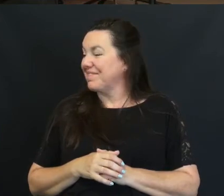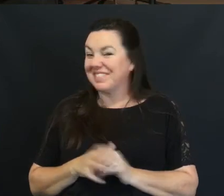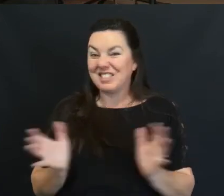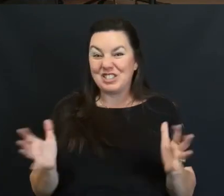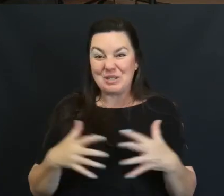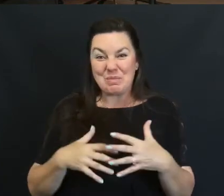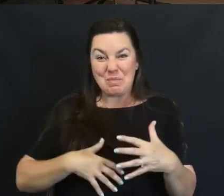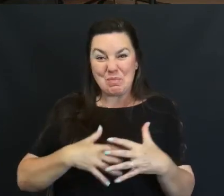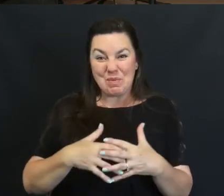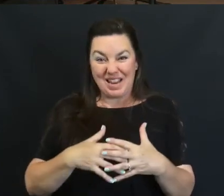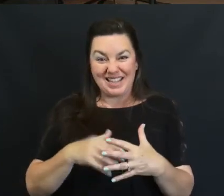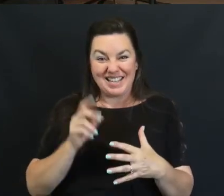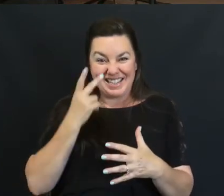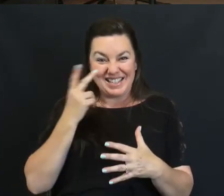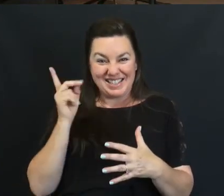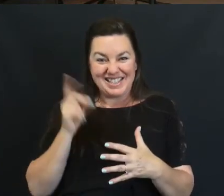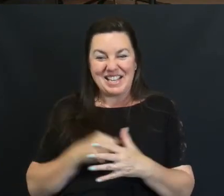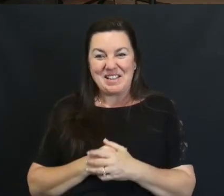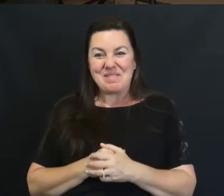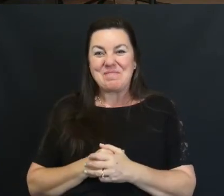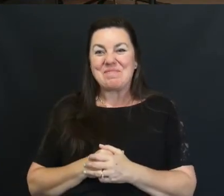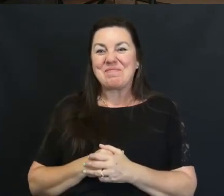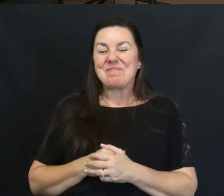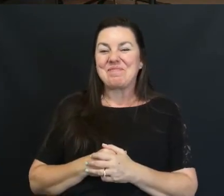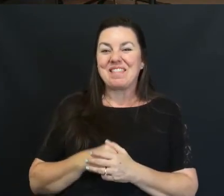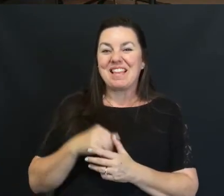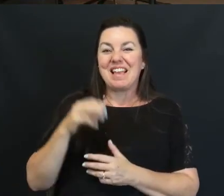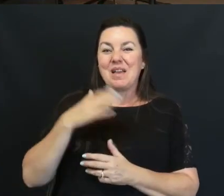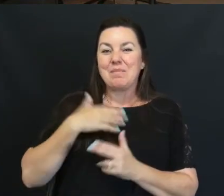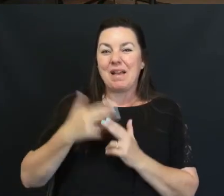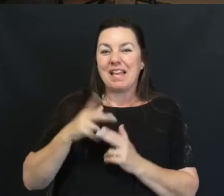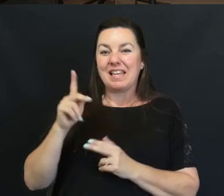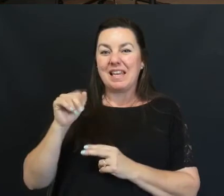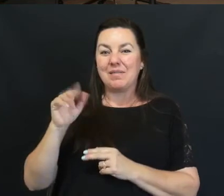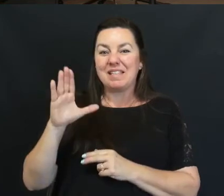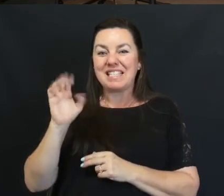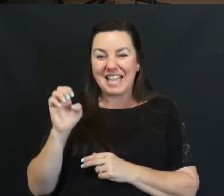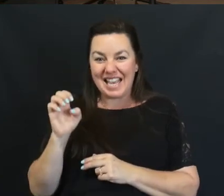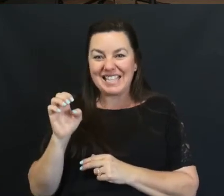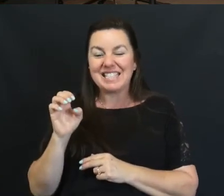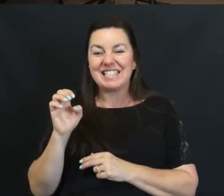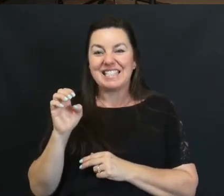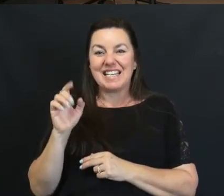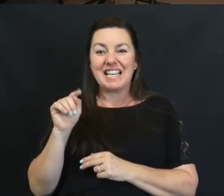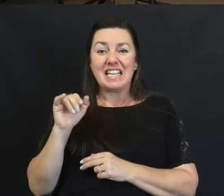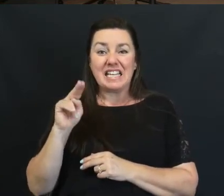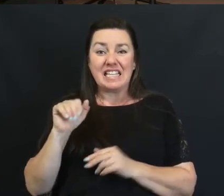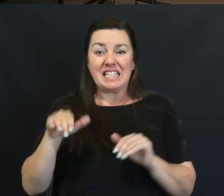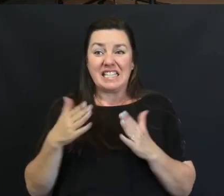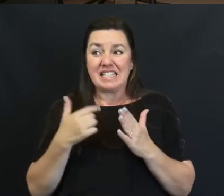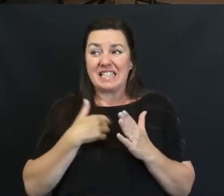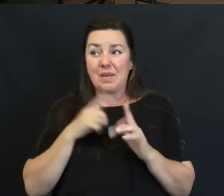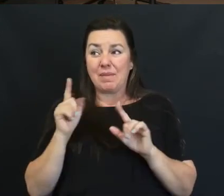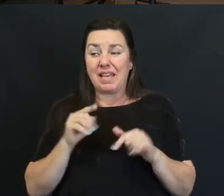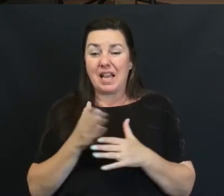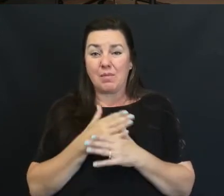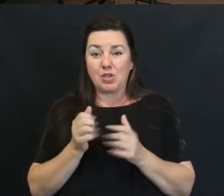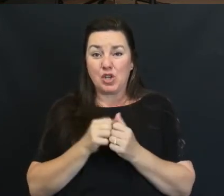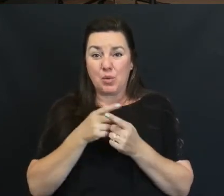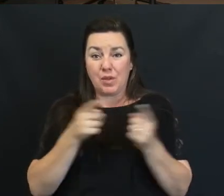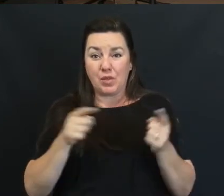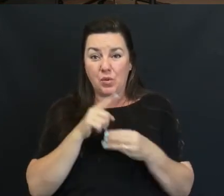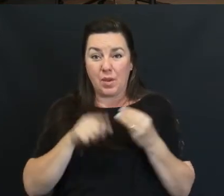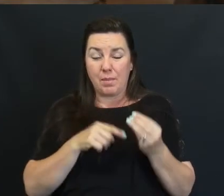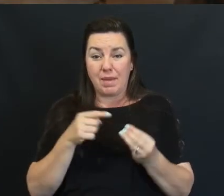Morning My Name Is Casey Lloyd Tina Has Graciously Allowed Me To Come Share With You My